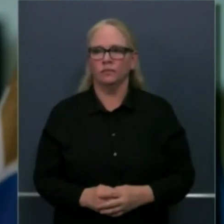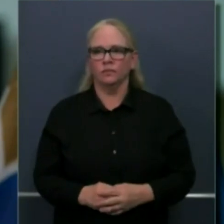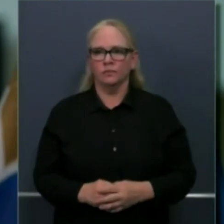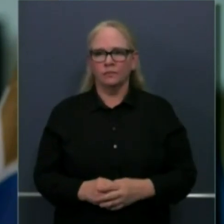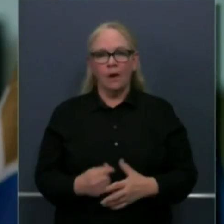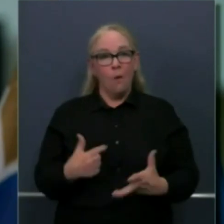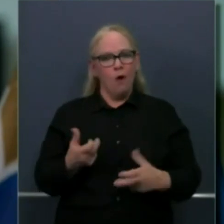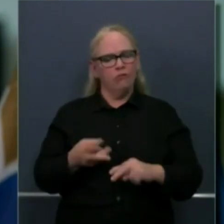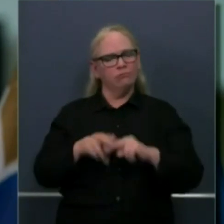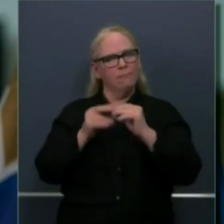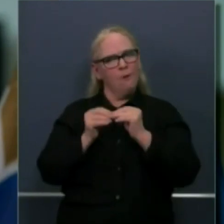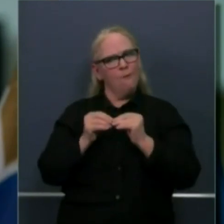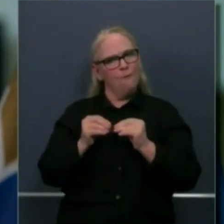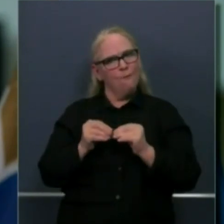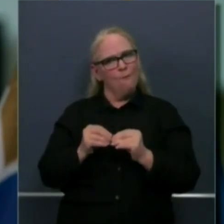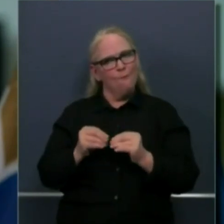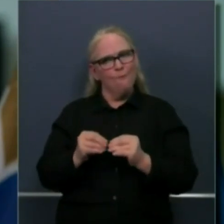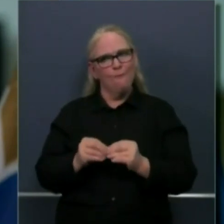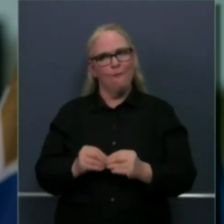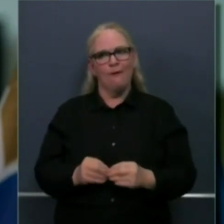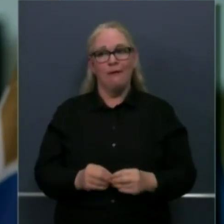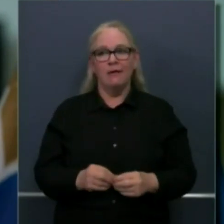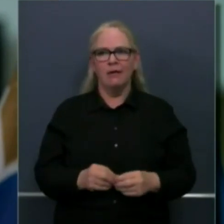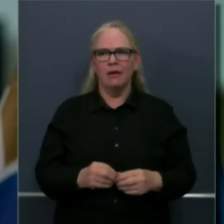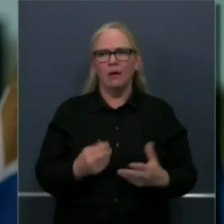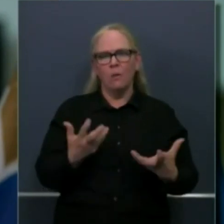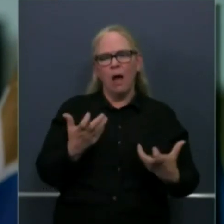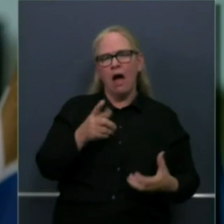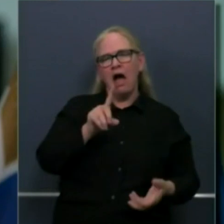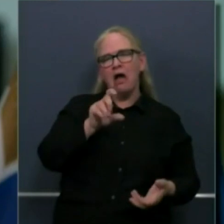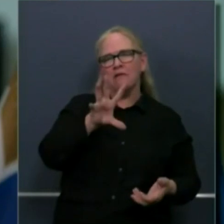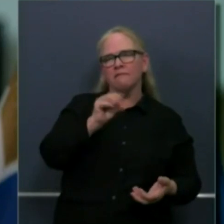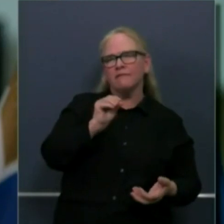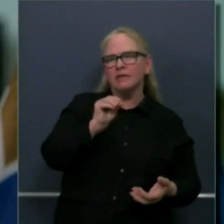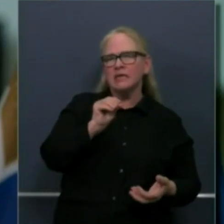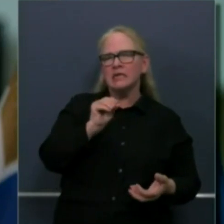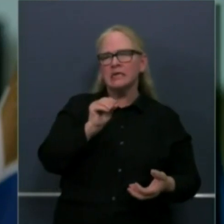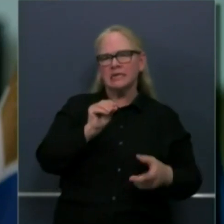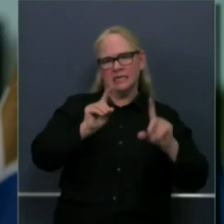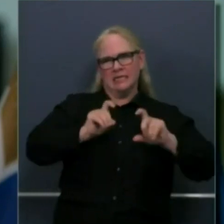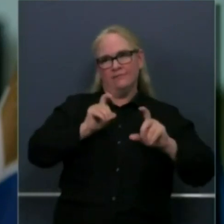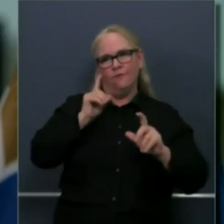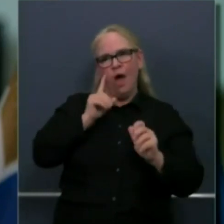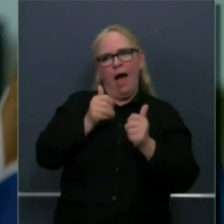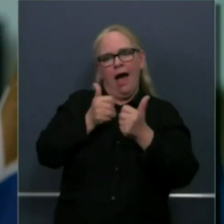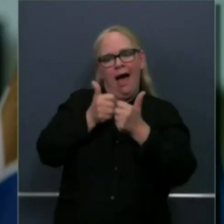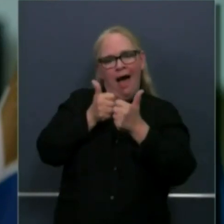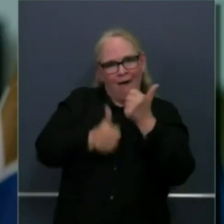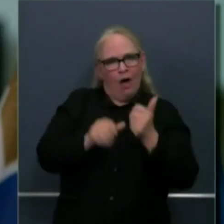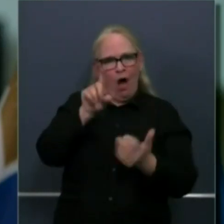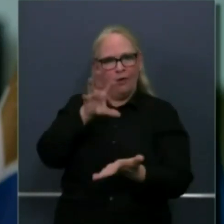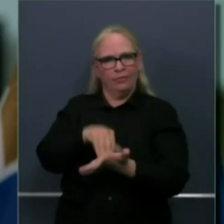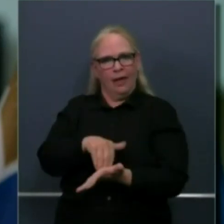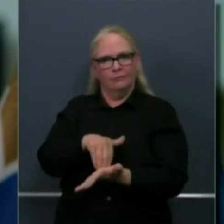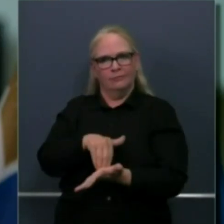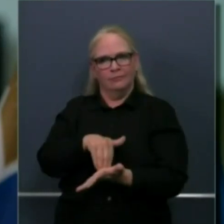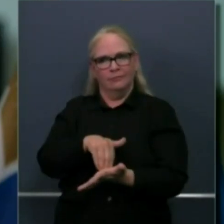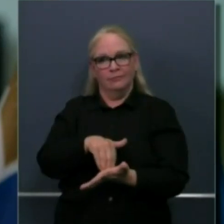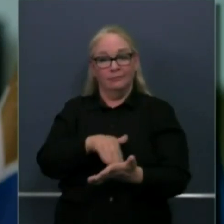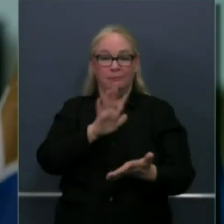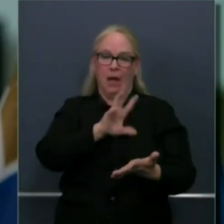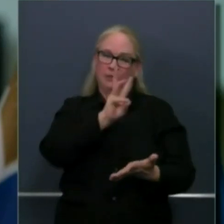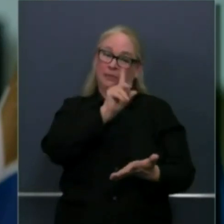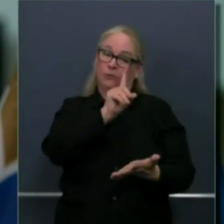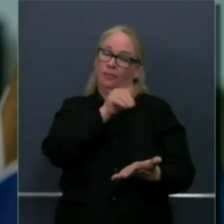get to 152 tests per 100,000 population which is tests north of 60 61,000